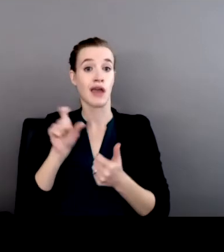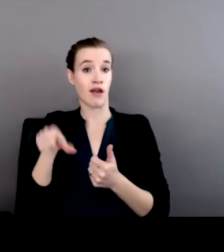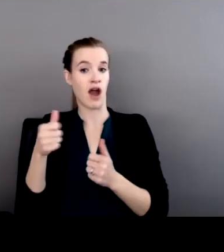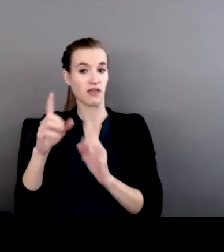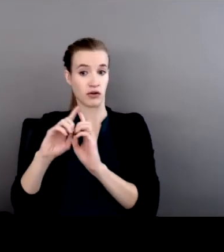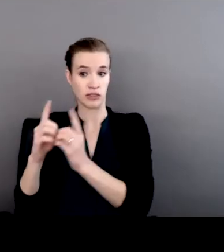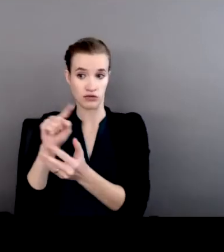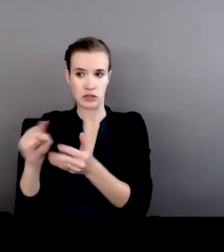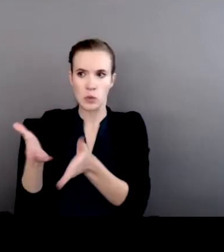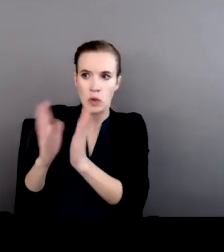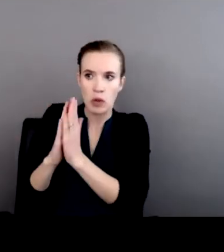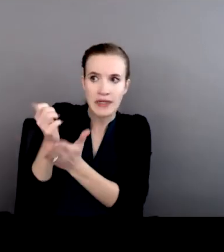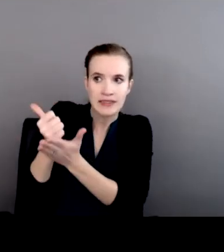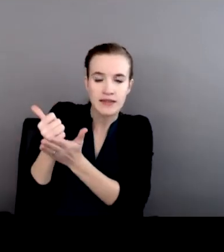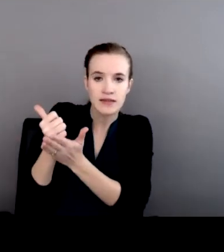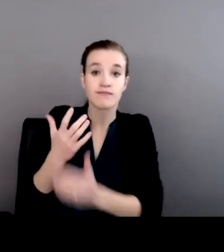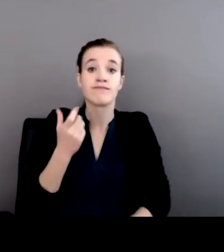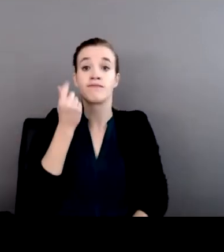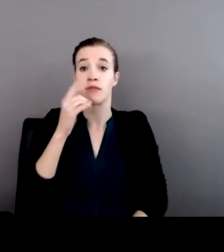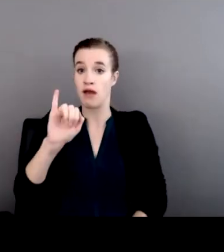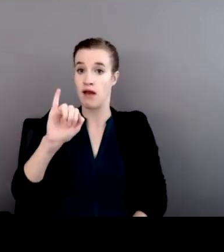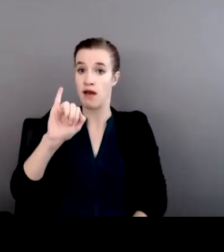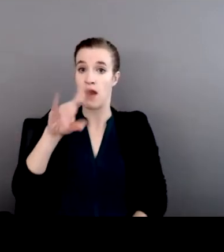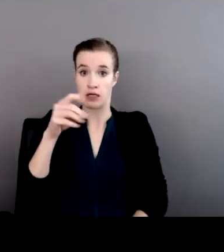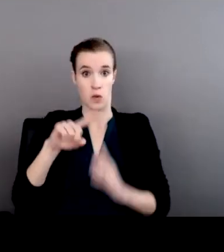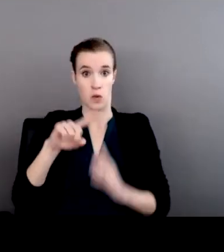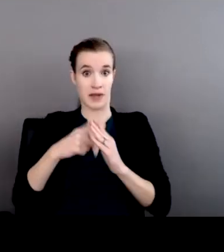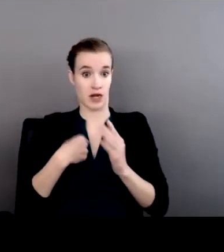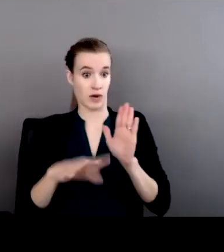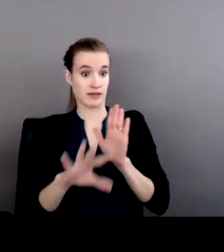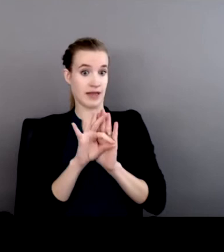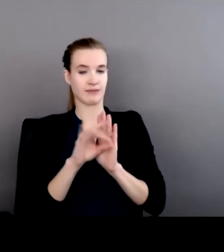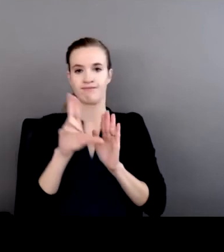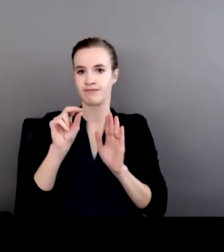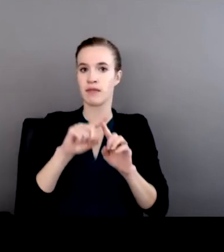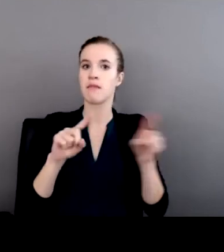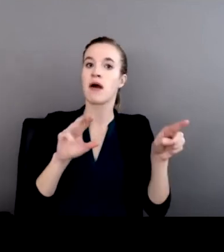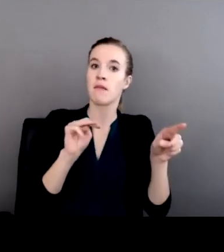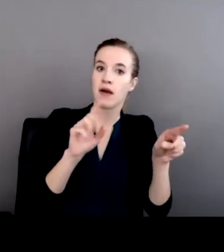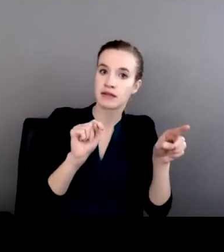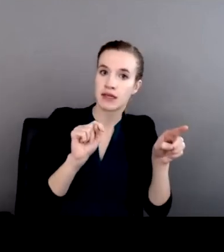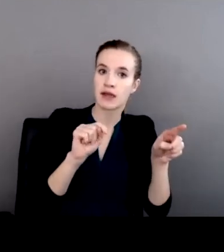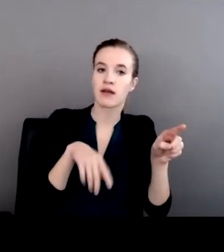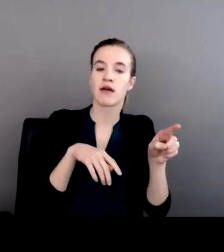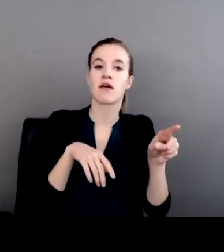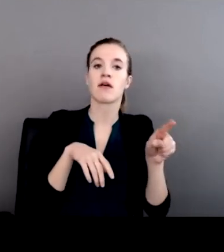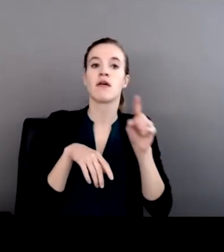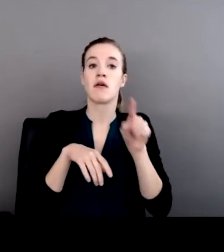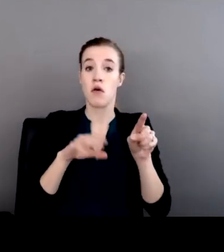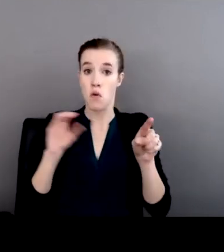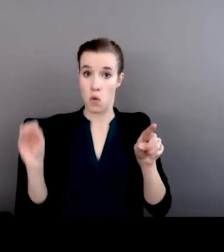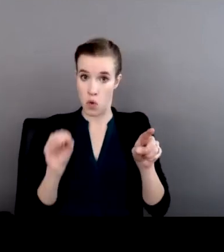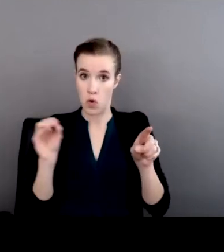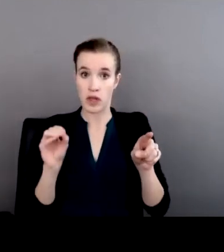Although Idaho was not initially selected, our neighboring states of Montana and Oregon, excuse me, on 10 and Oregon